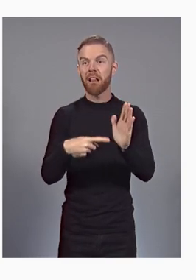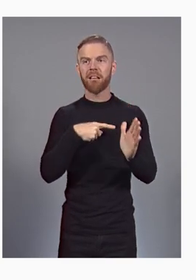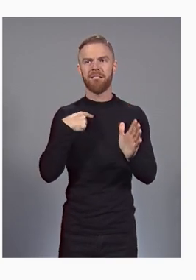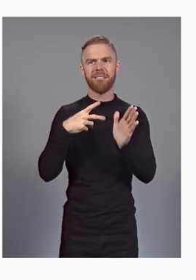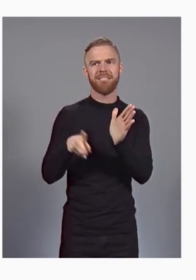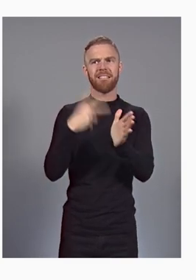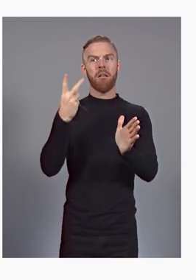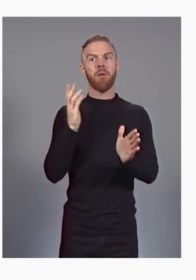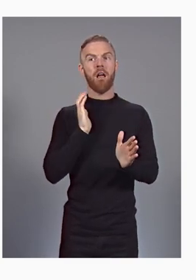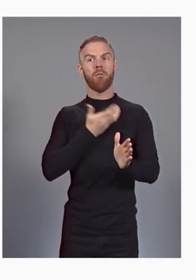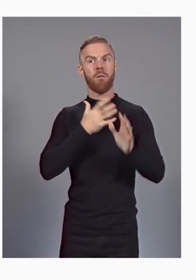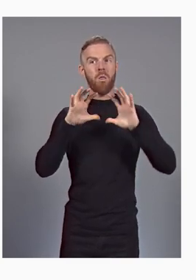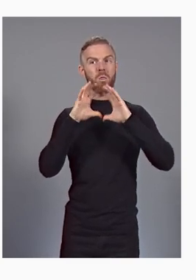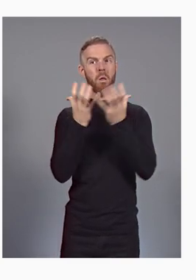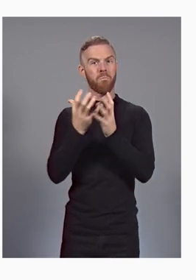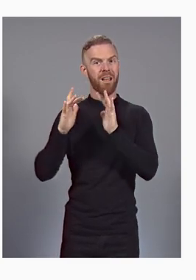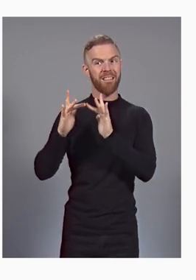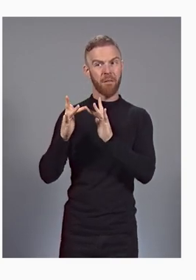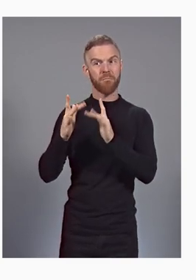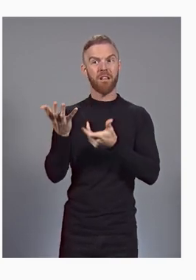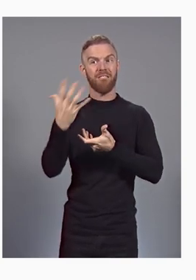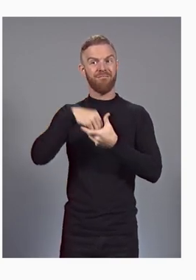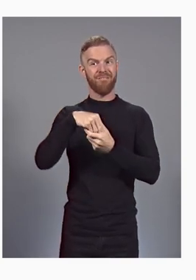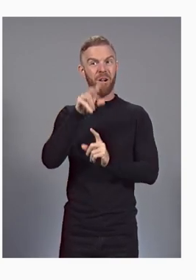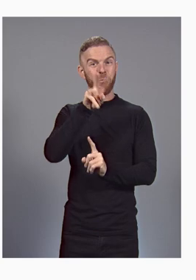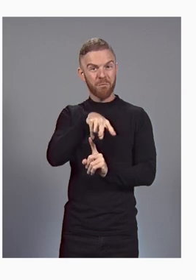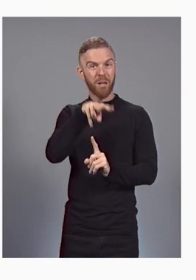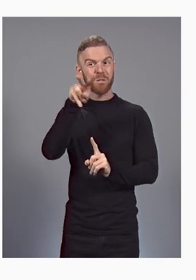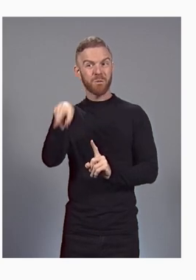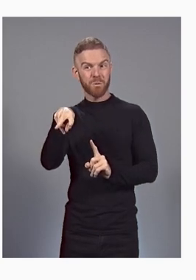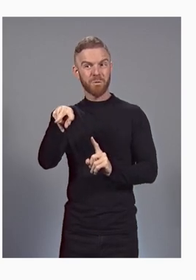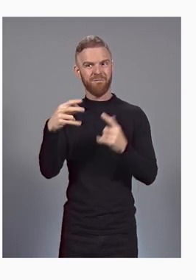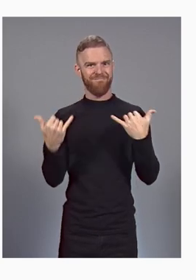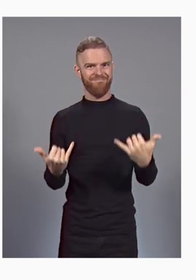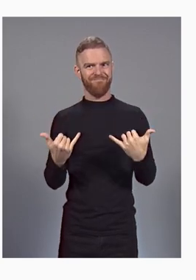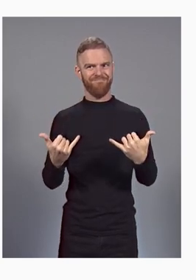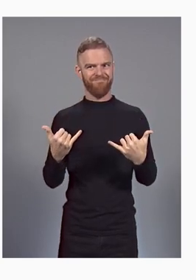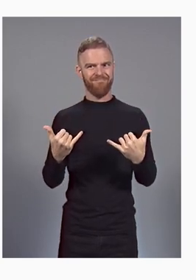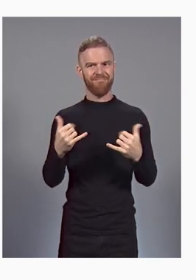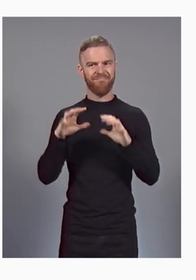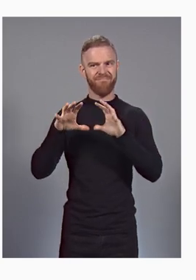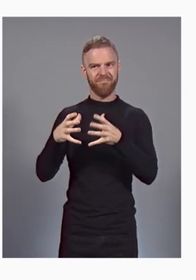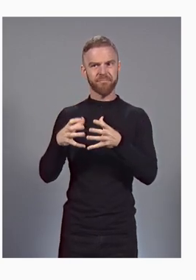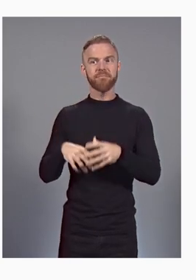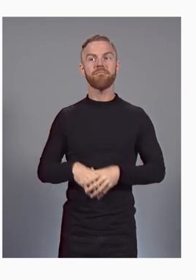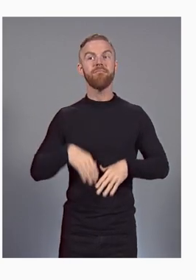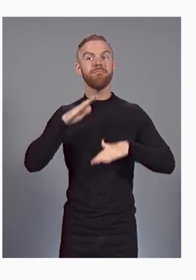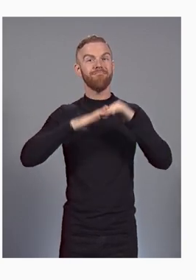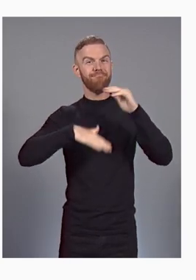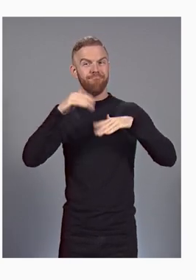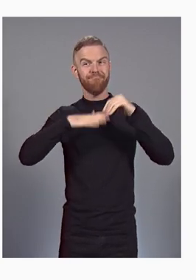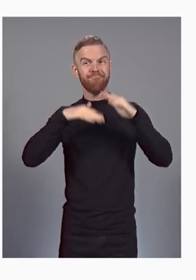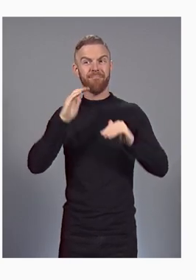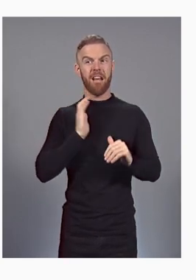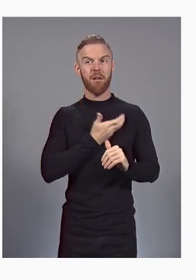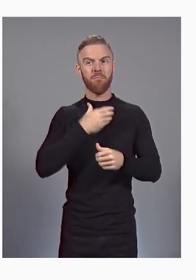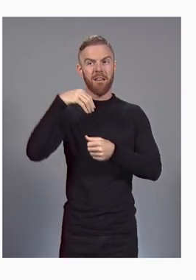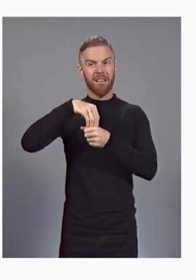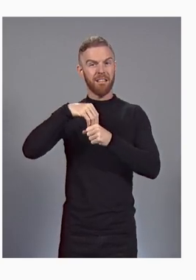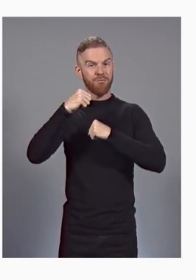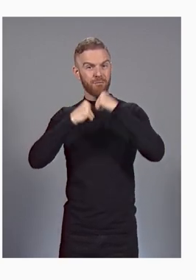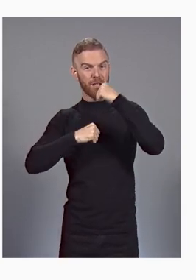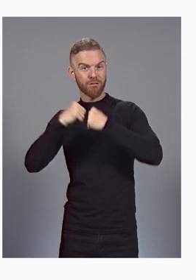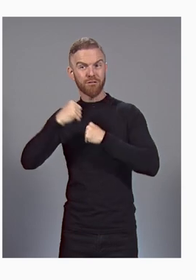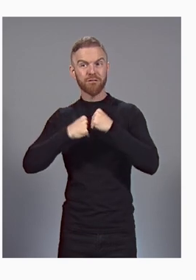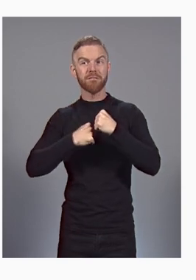including 22 subsea cables to bolster our infrastructure and improve the performance of our products like